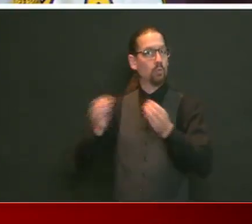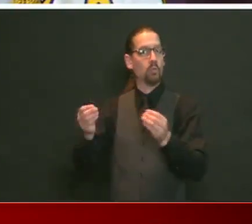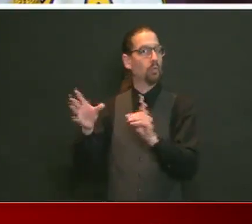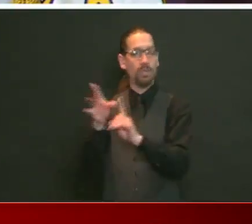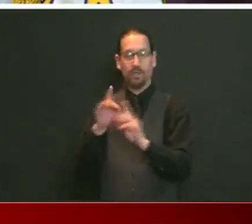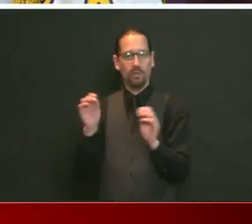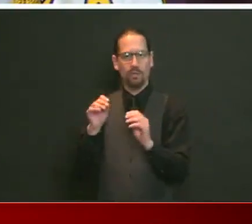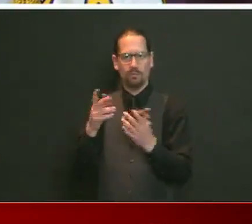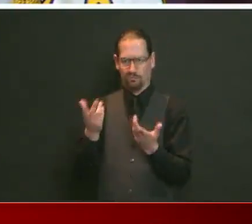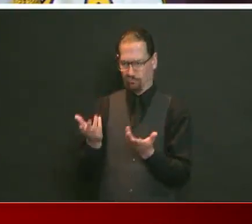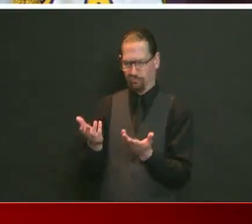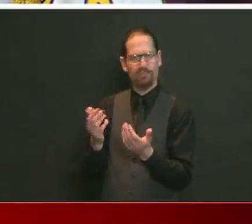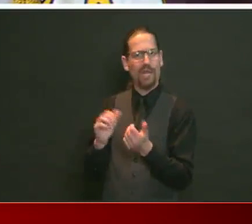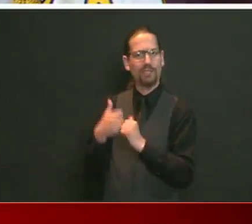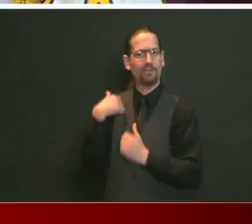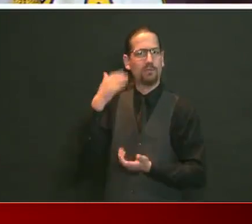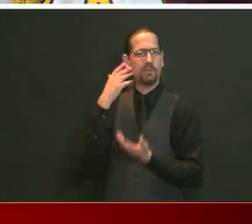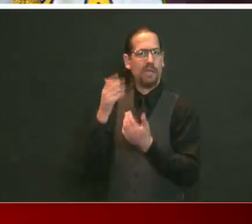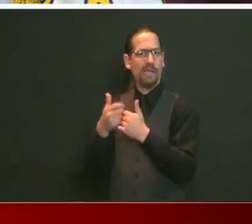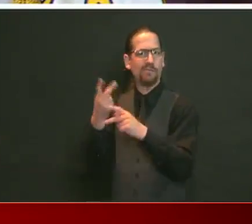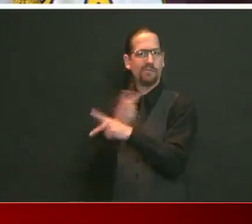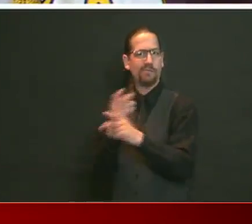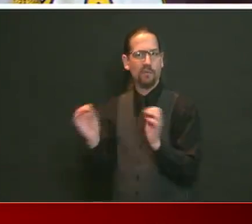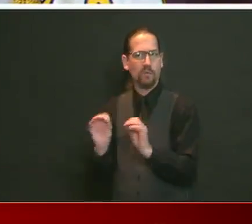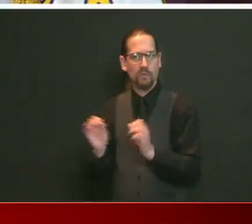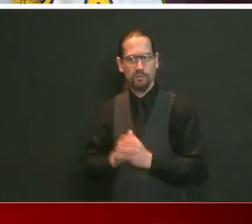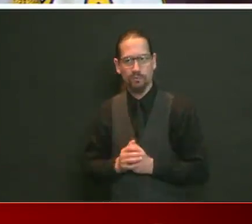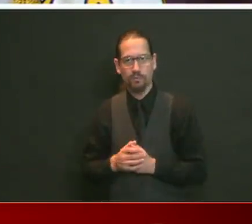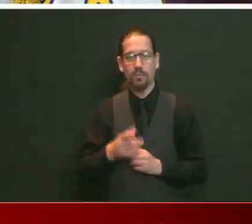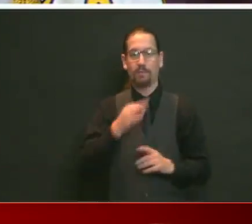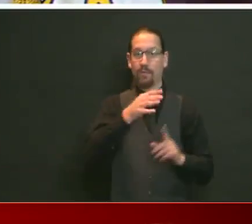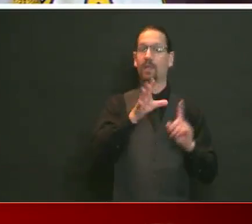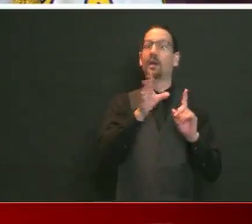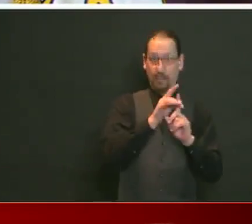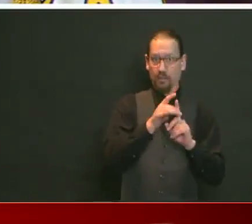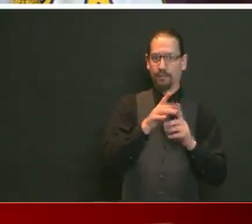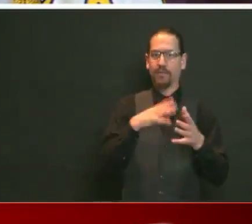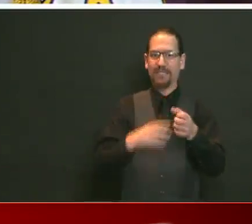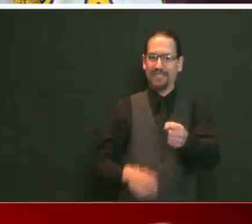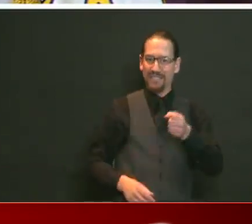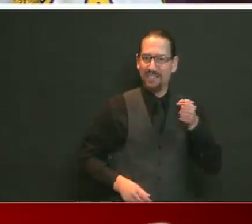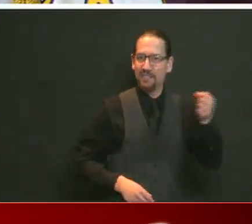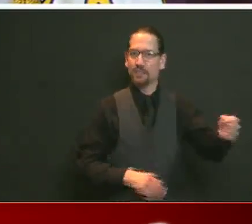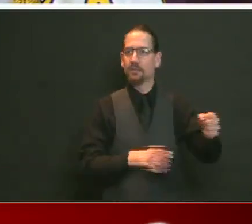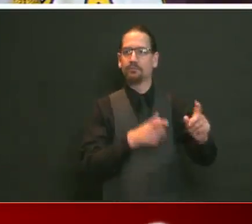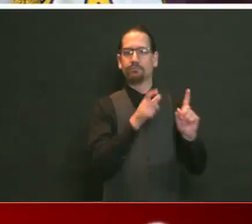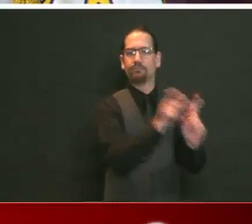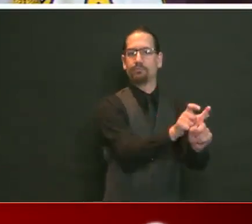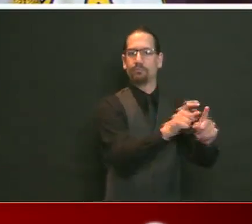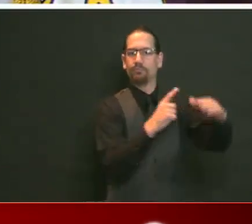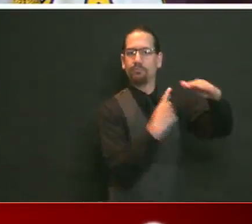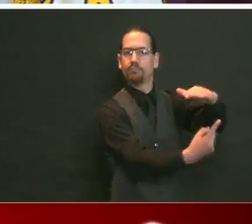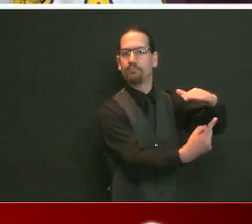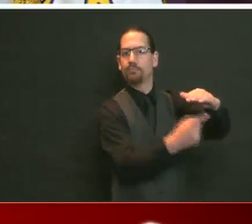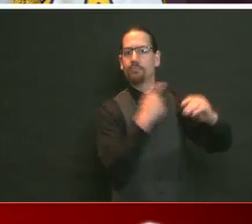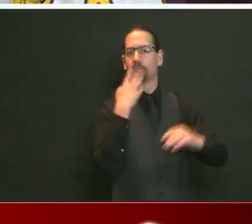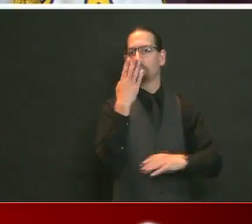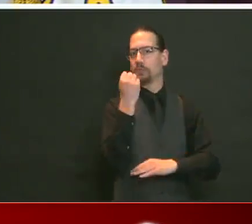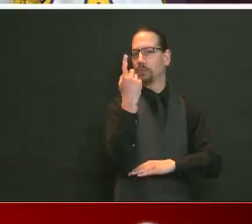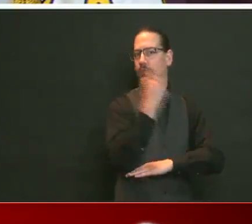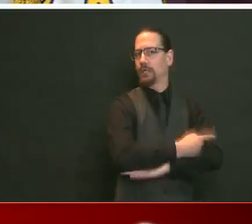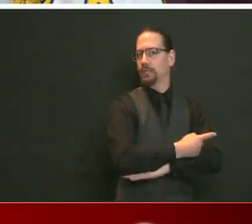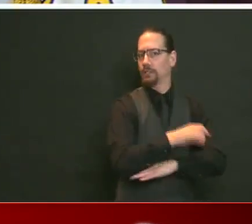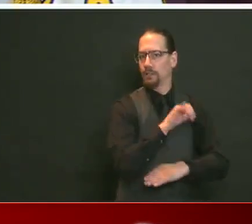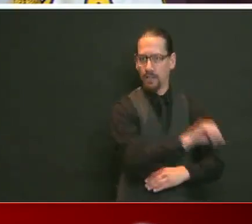be quarantined. If a test is negative, there's much less information we can take from that in terms of changing their behavior. We want people to still